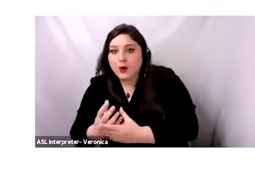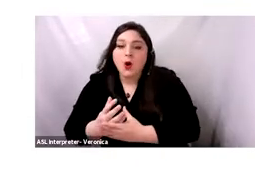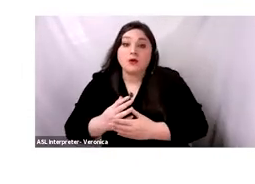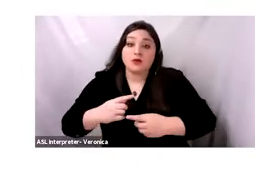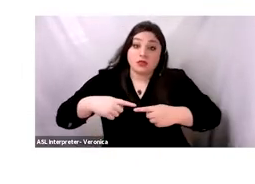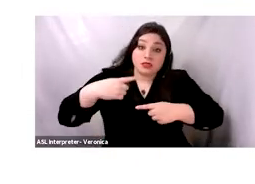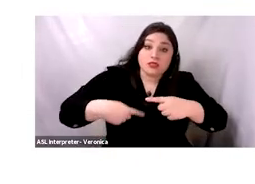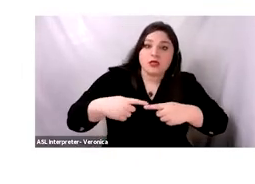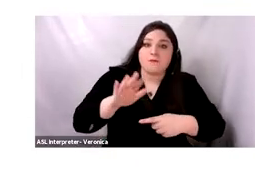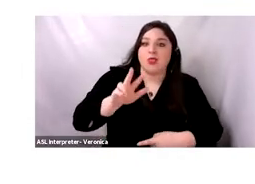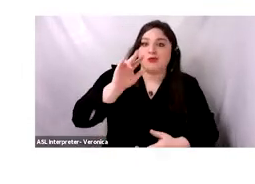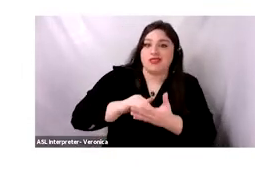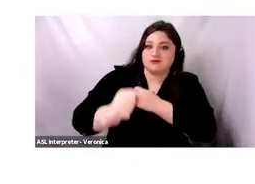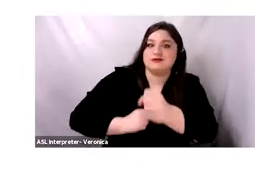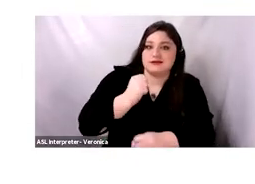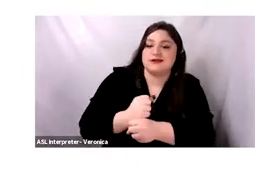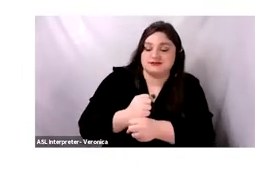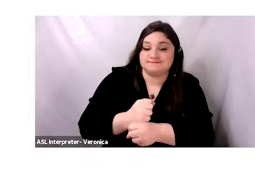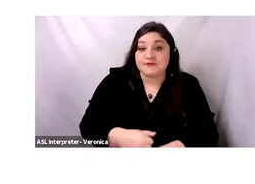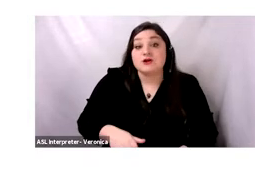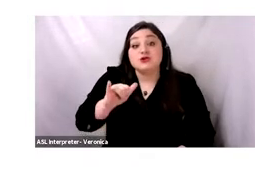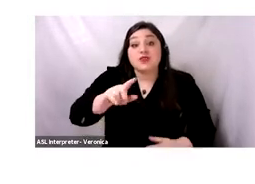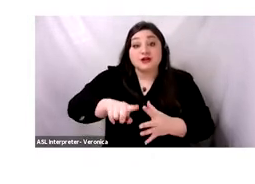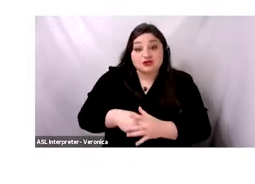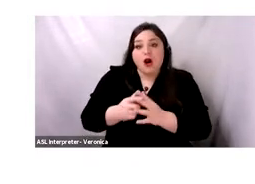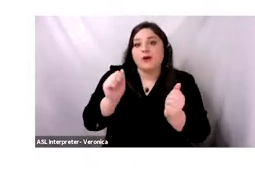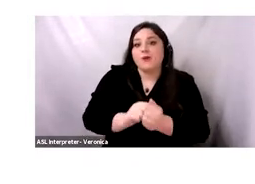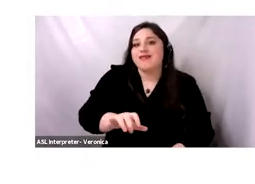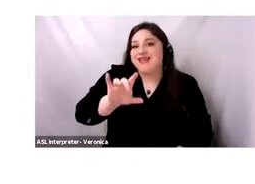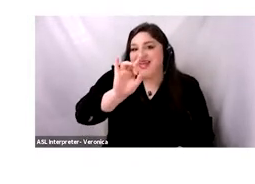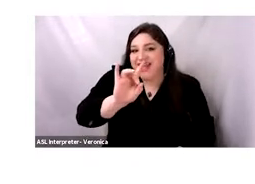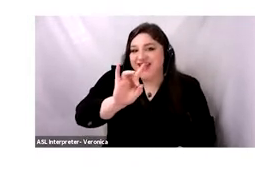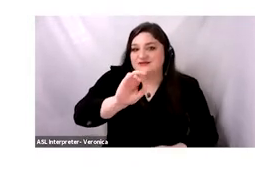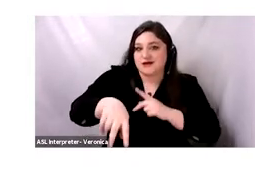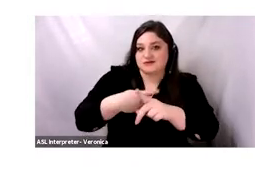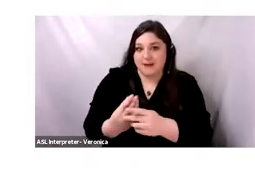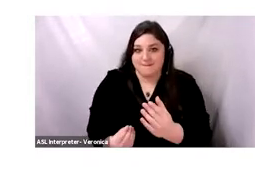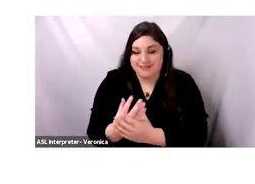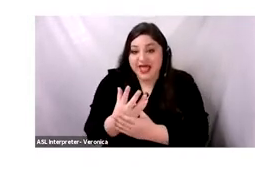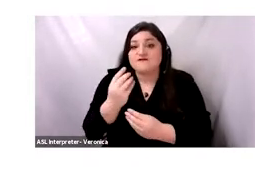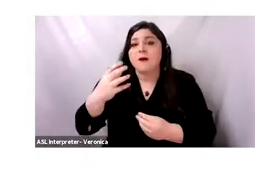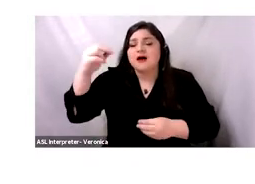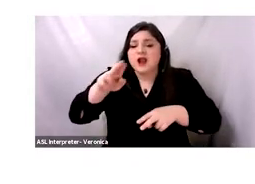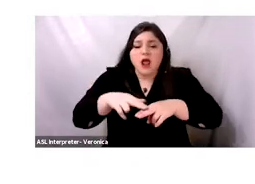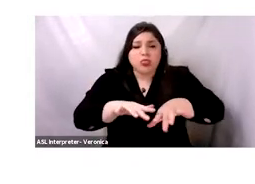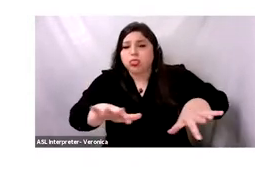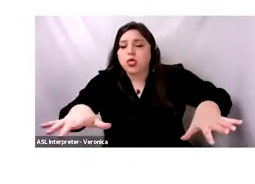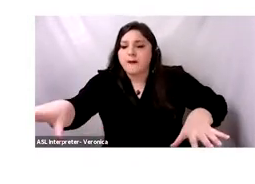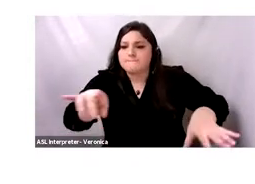founder crops are 8 plant species that were first domesticated by early farming